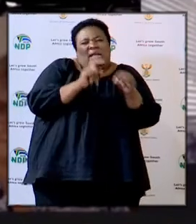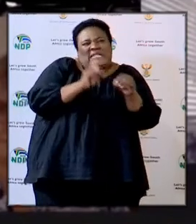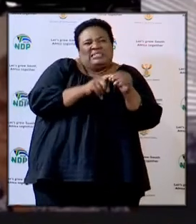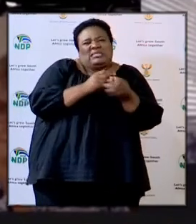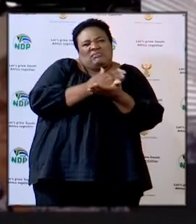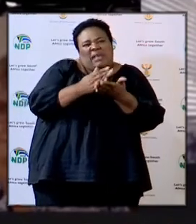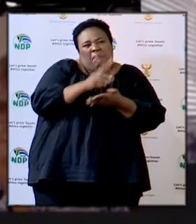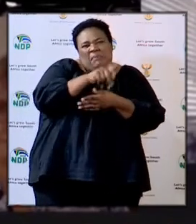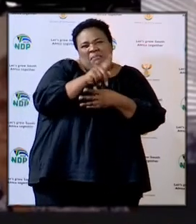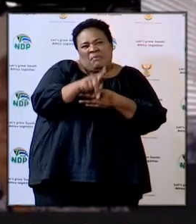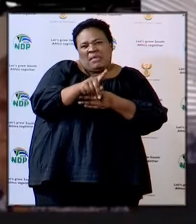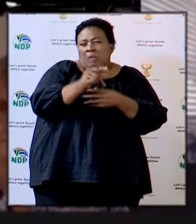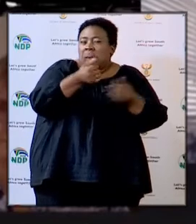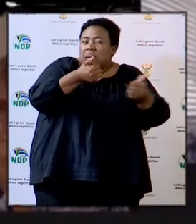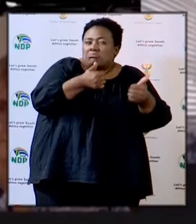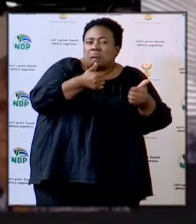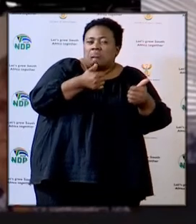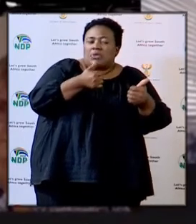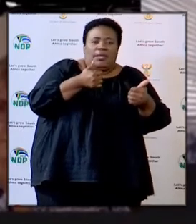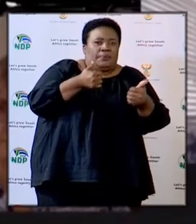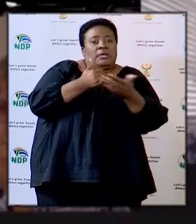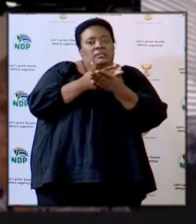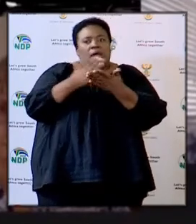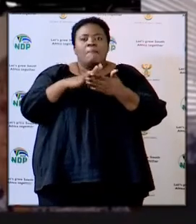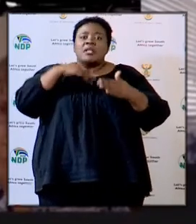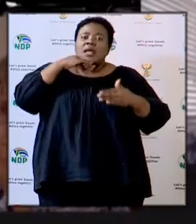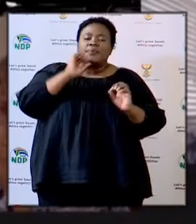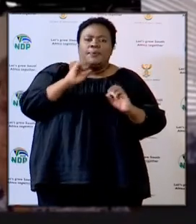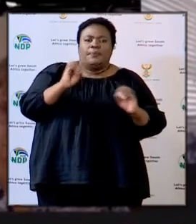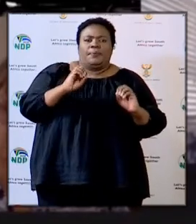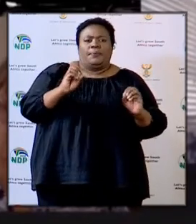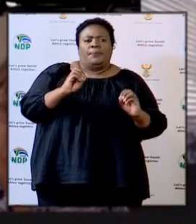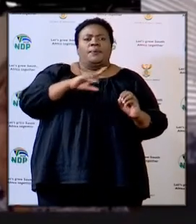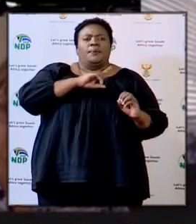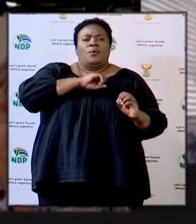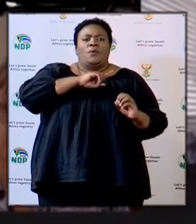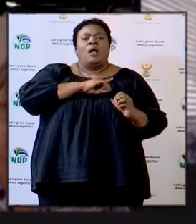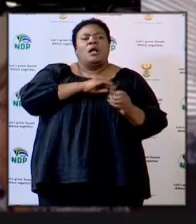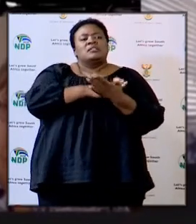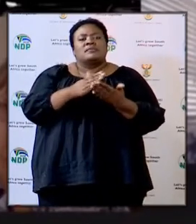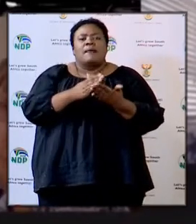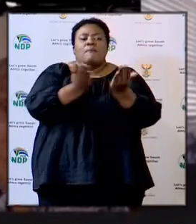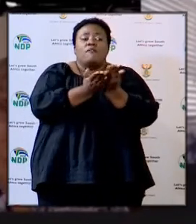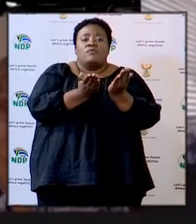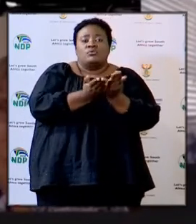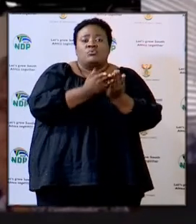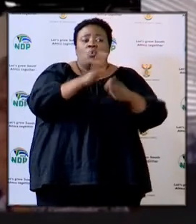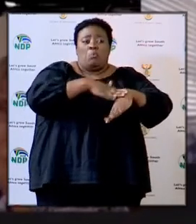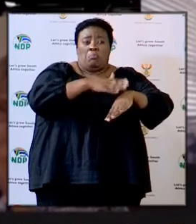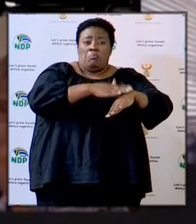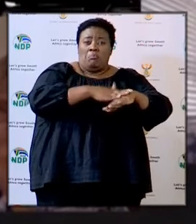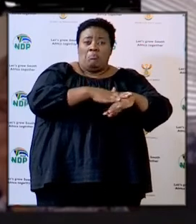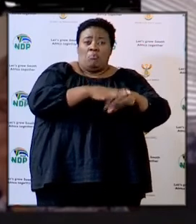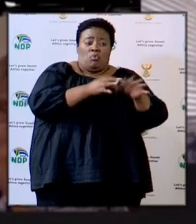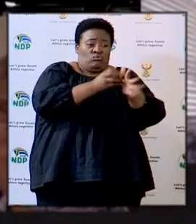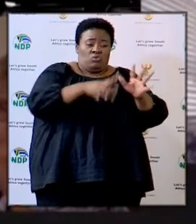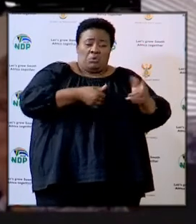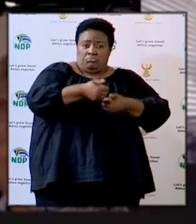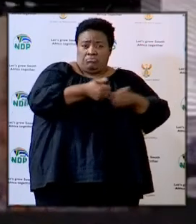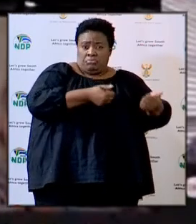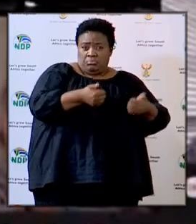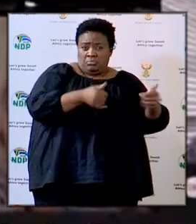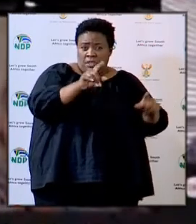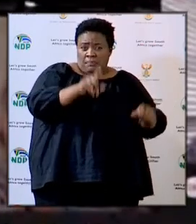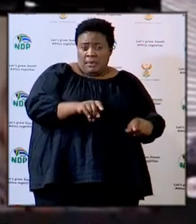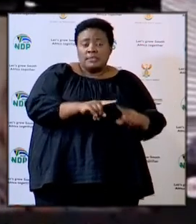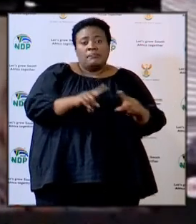PPEs as well as the numbers because of the increased role in some of our schools but our team are dealing with